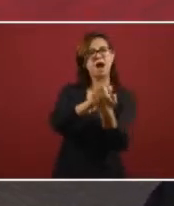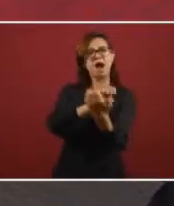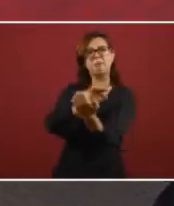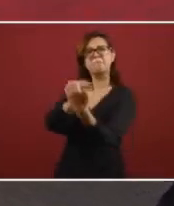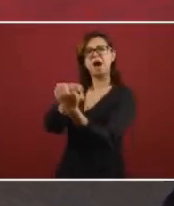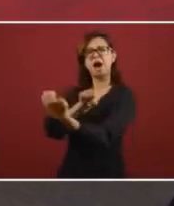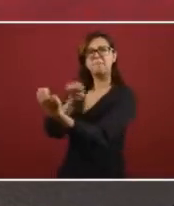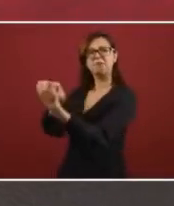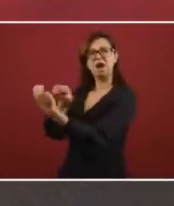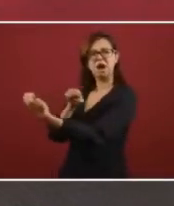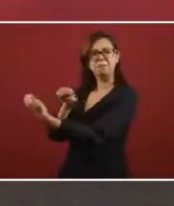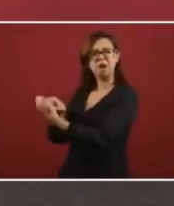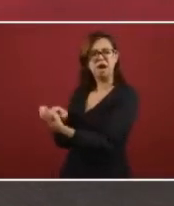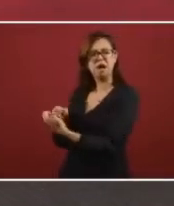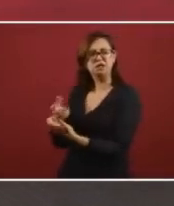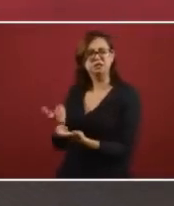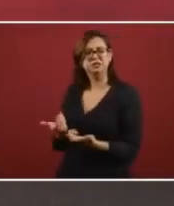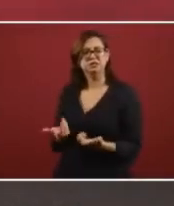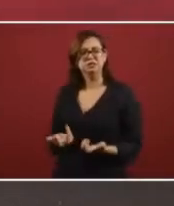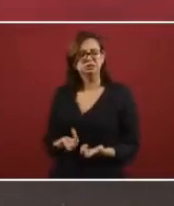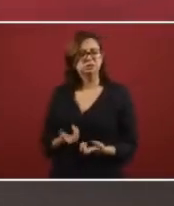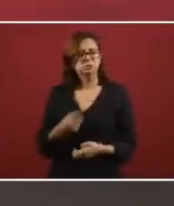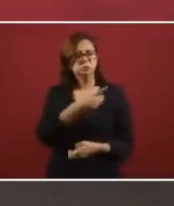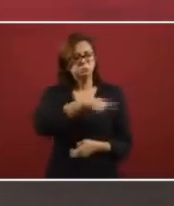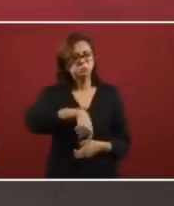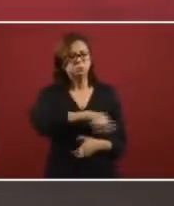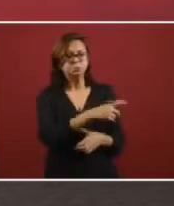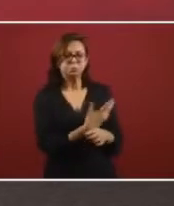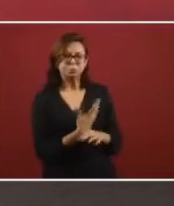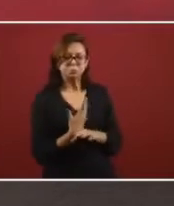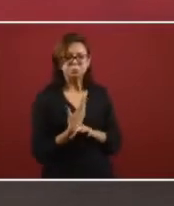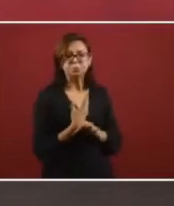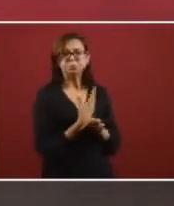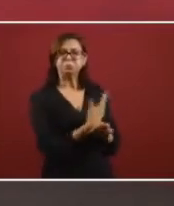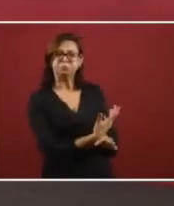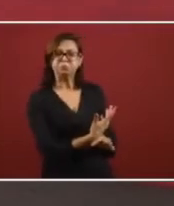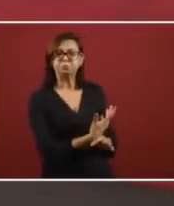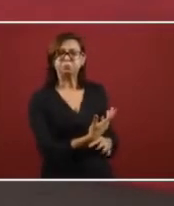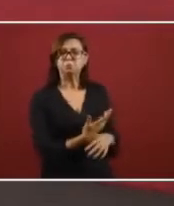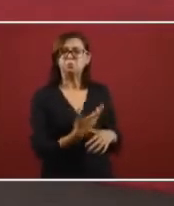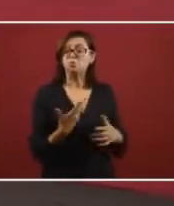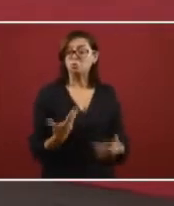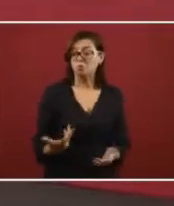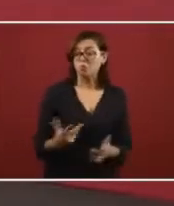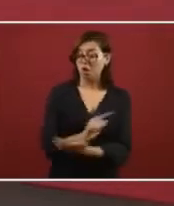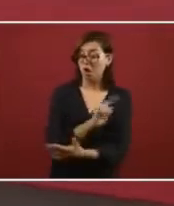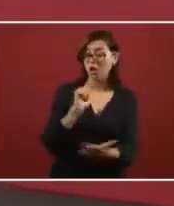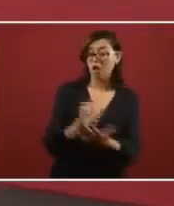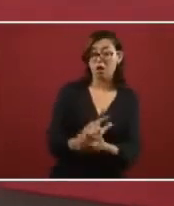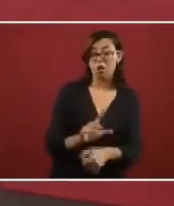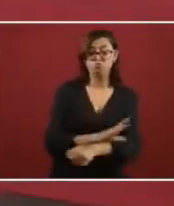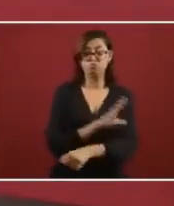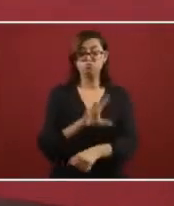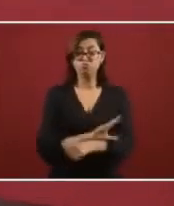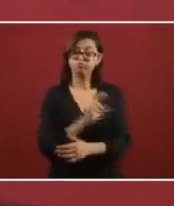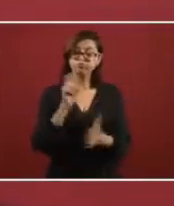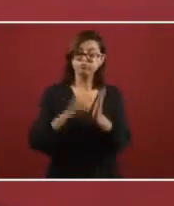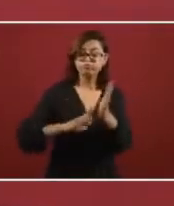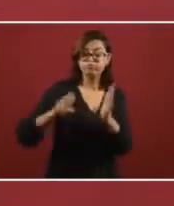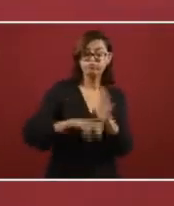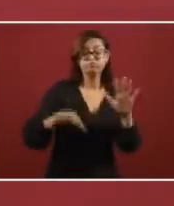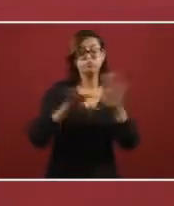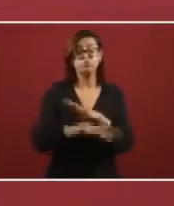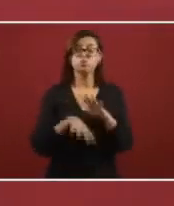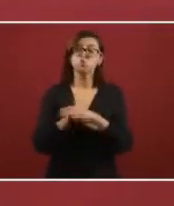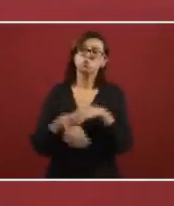saying that the energy reform was